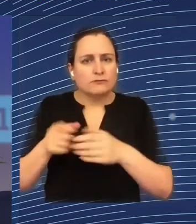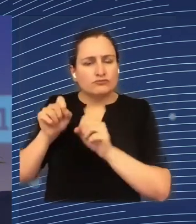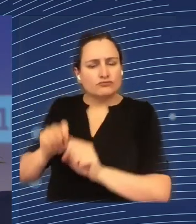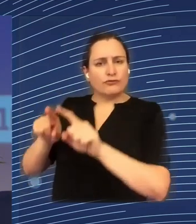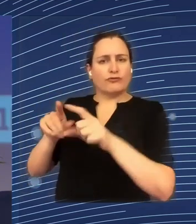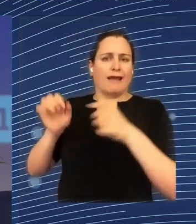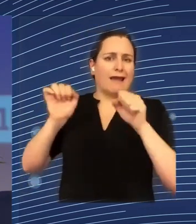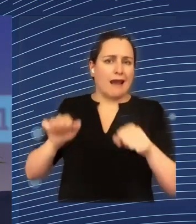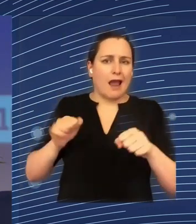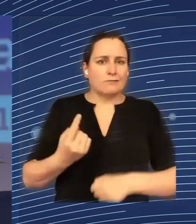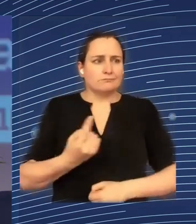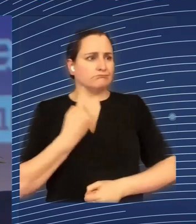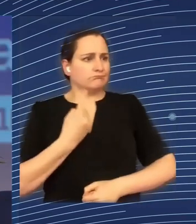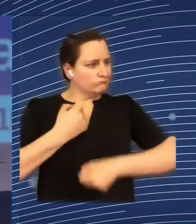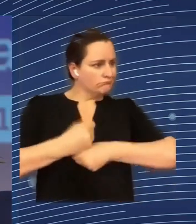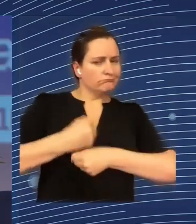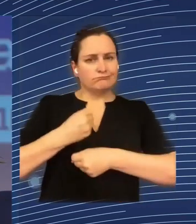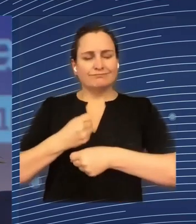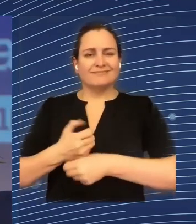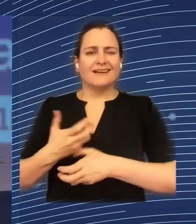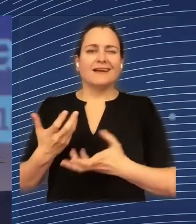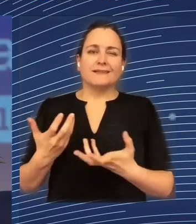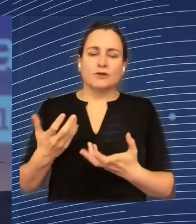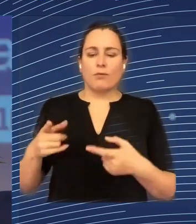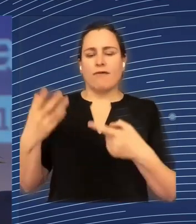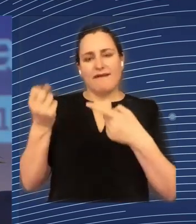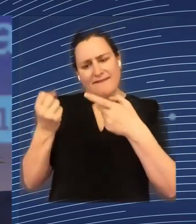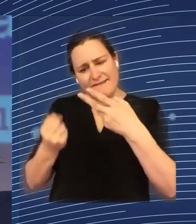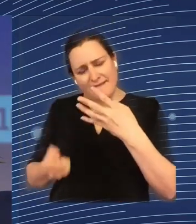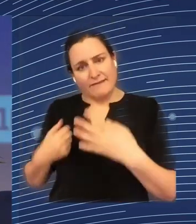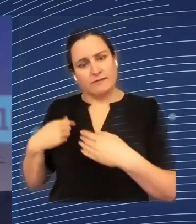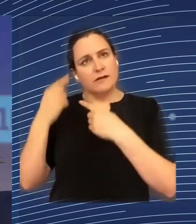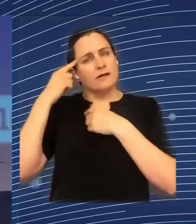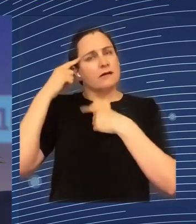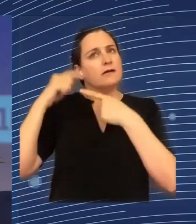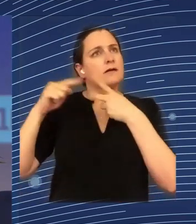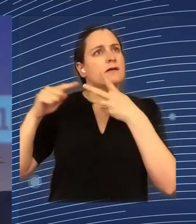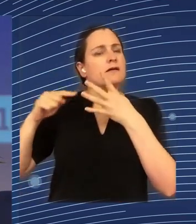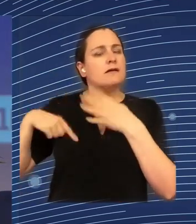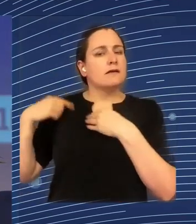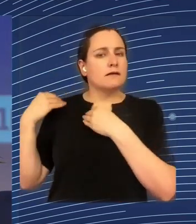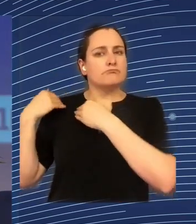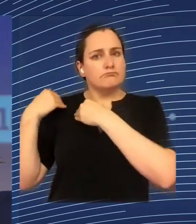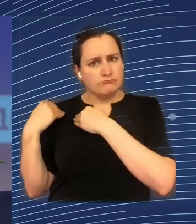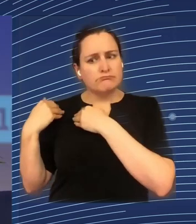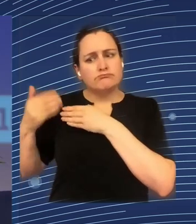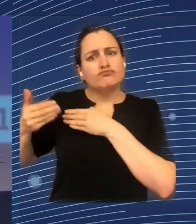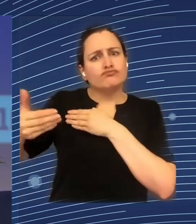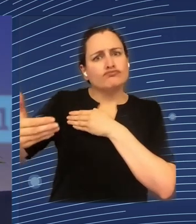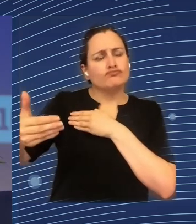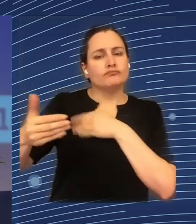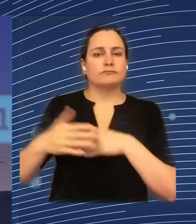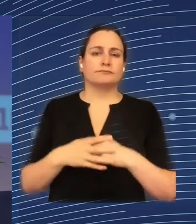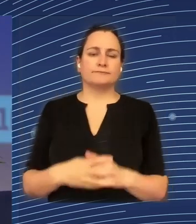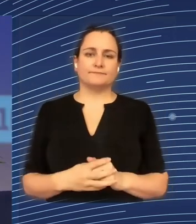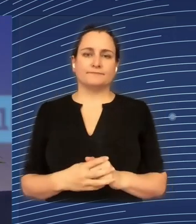more issues to cope and to grasp and to deal with it. So I believe that the first key thing is